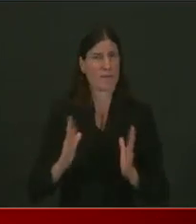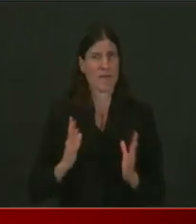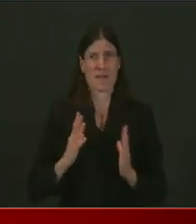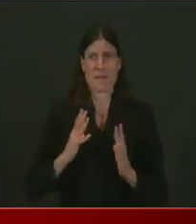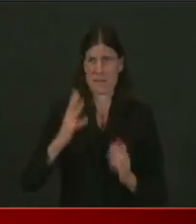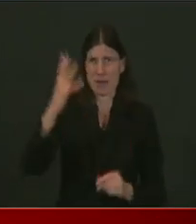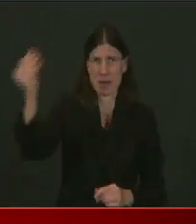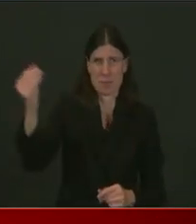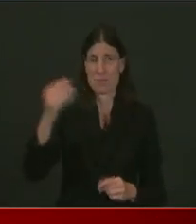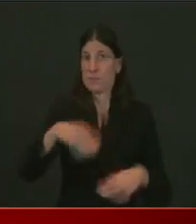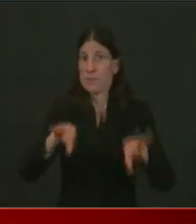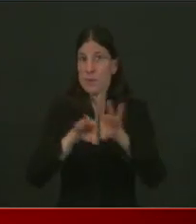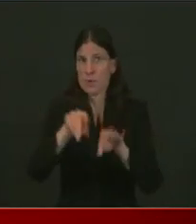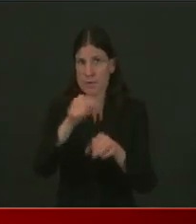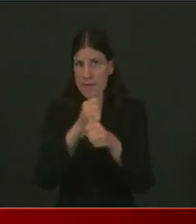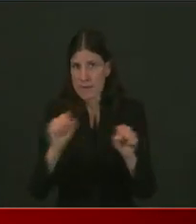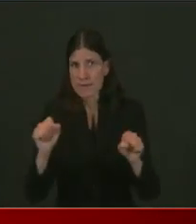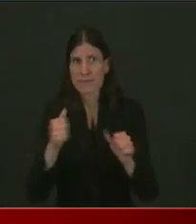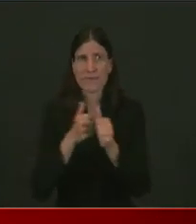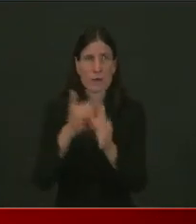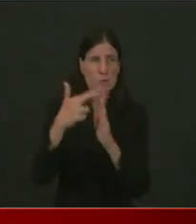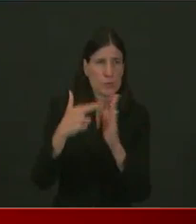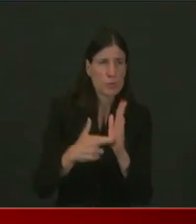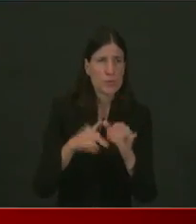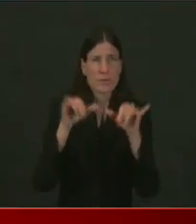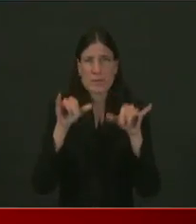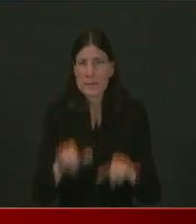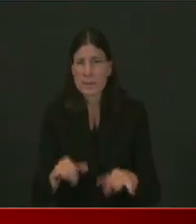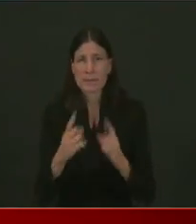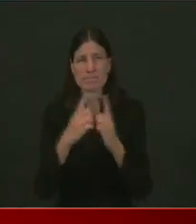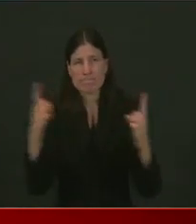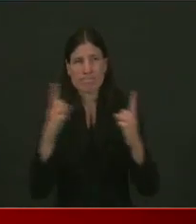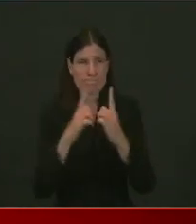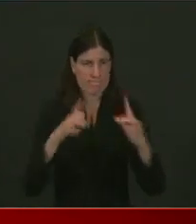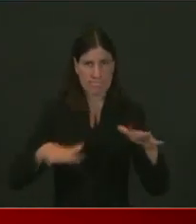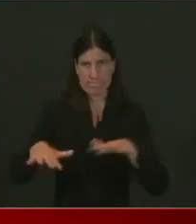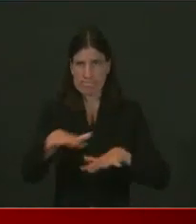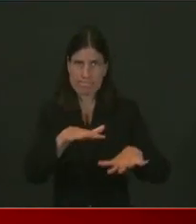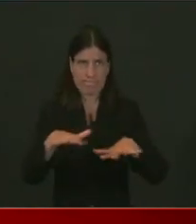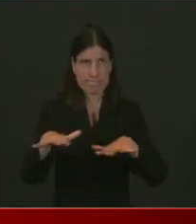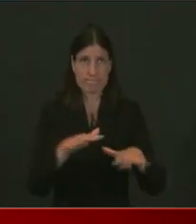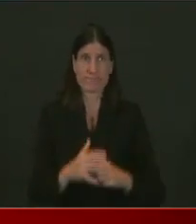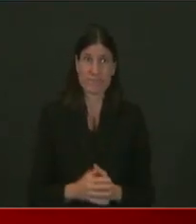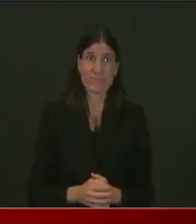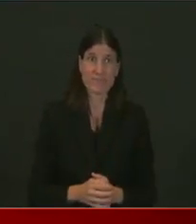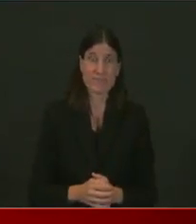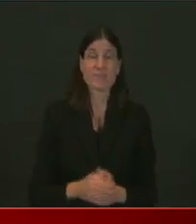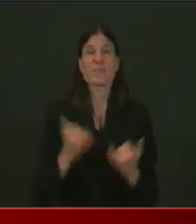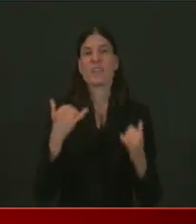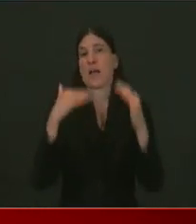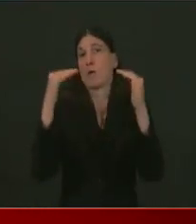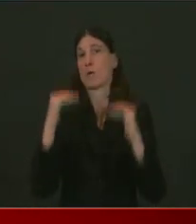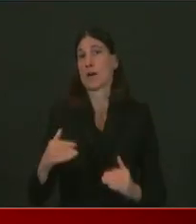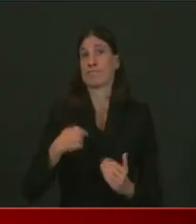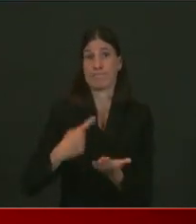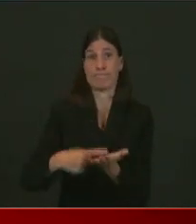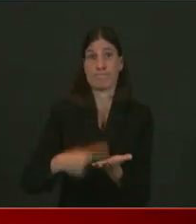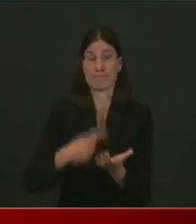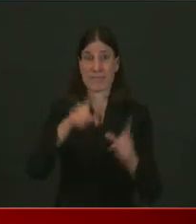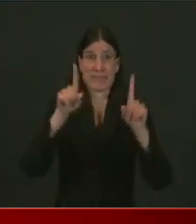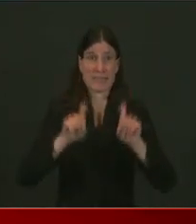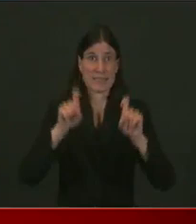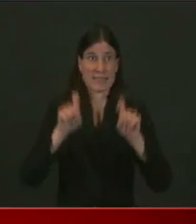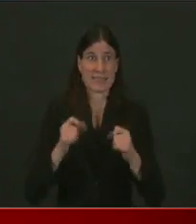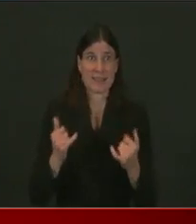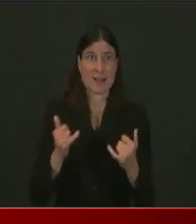keep it short. But I do want to take a minute or two to talk about testing because it is such a key piece of the puzzle. So